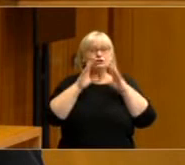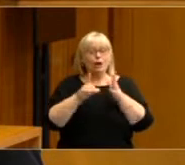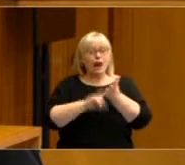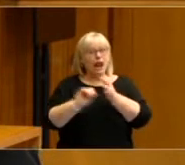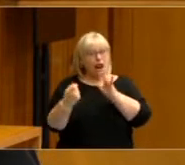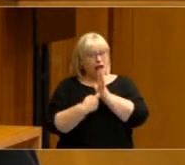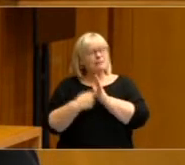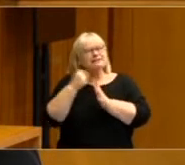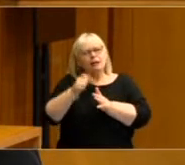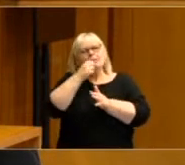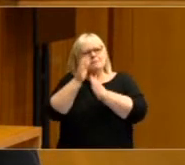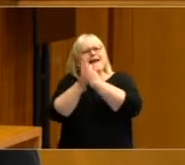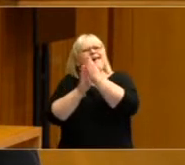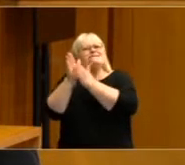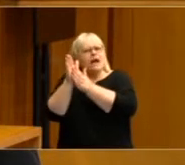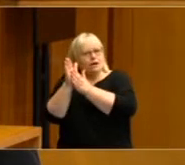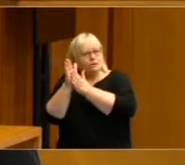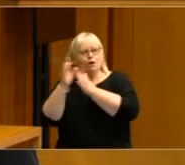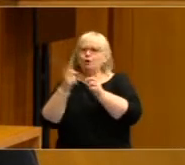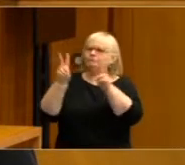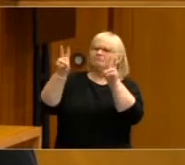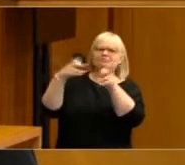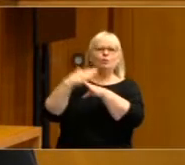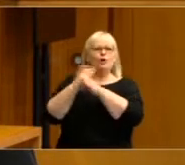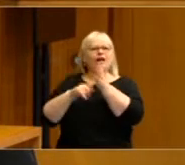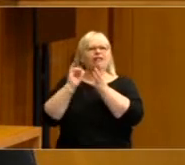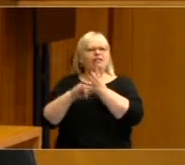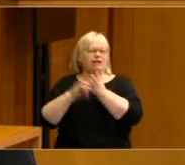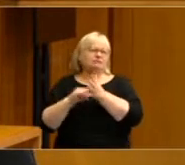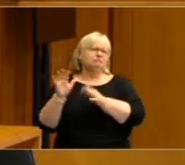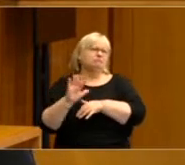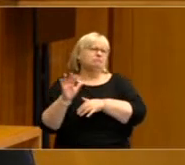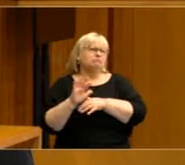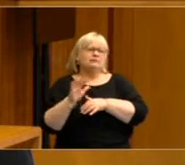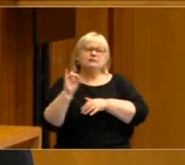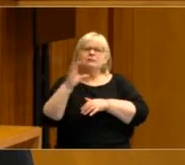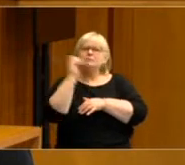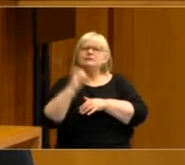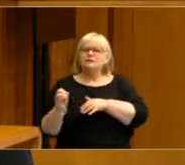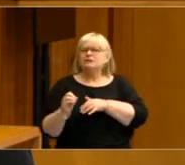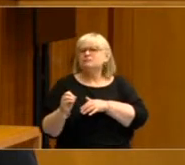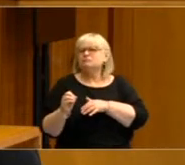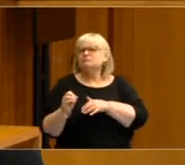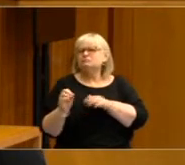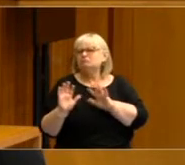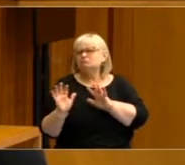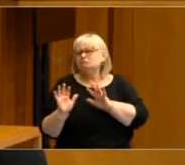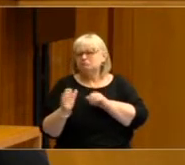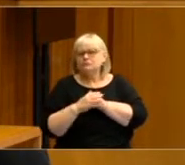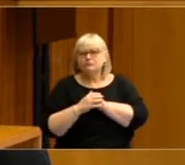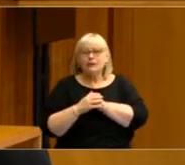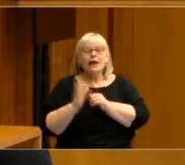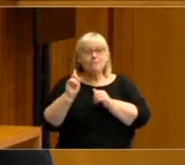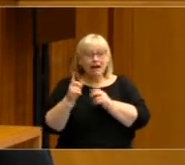does have the advantage among the working class by a margin of about 10 percentage points. Although